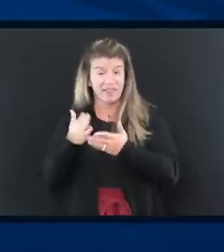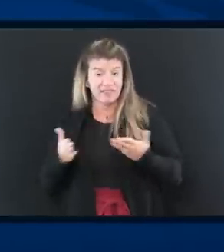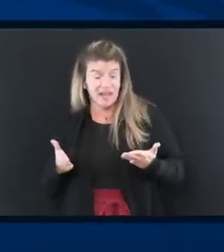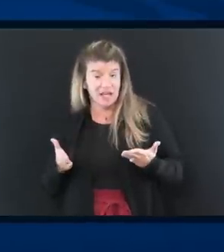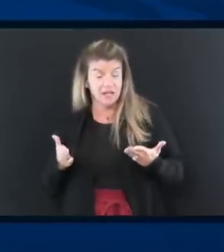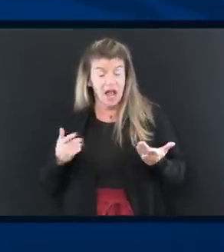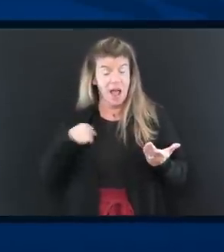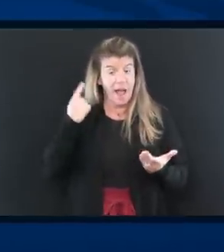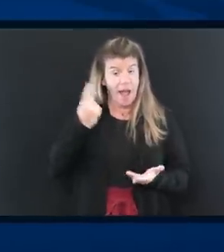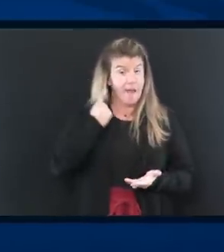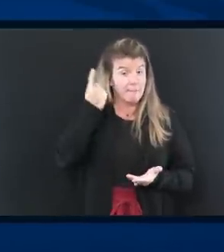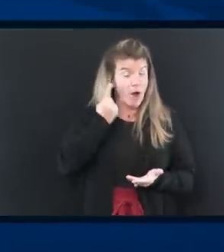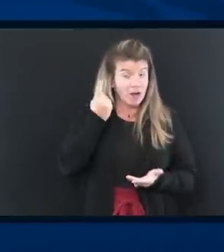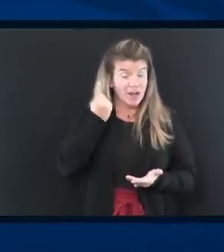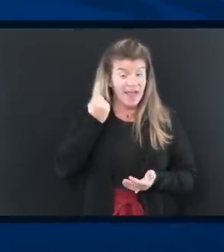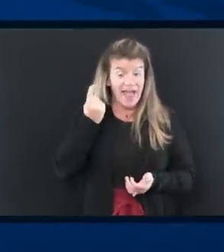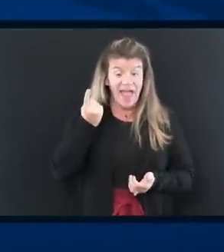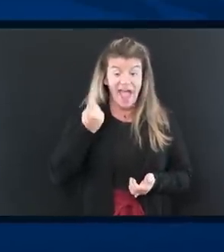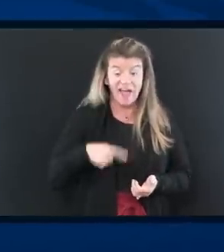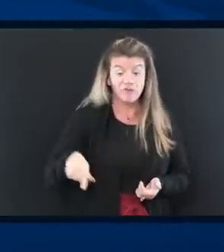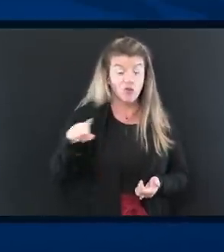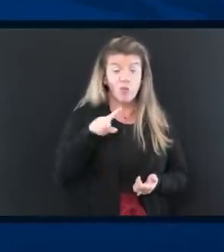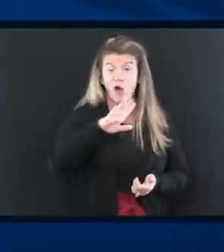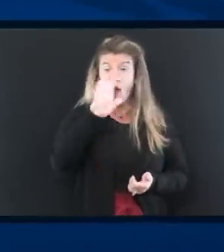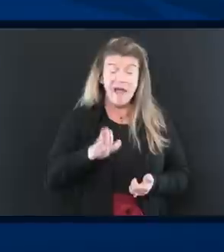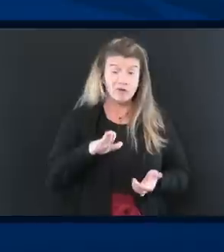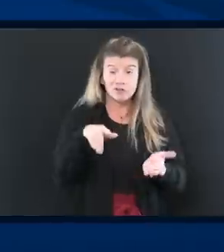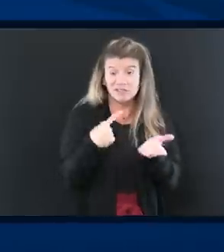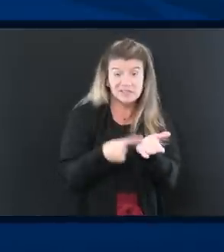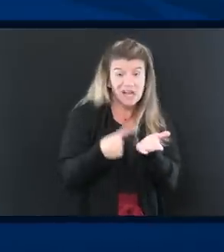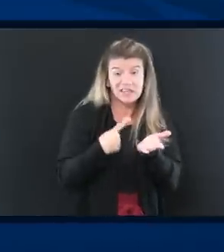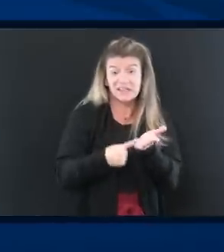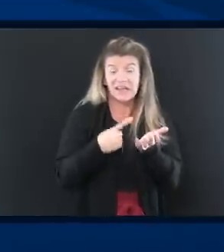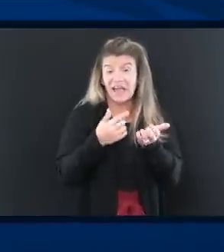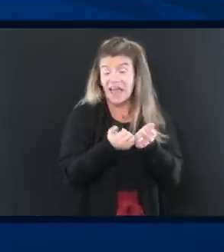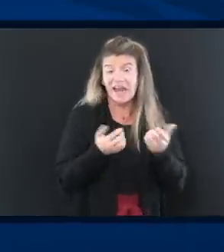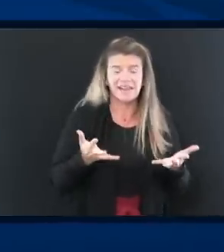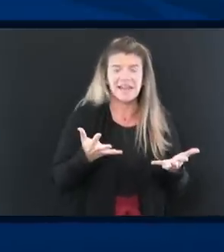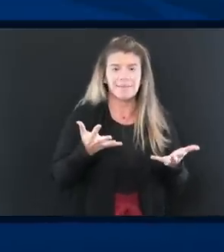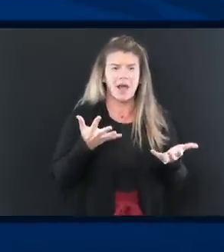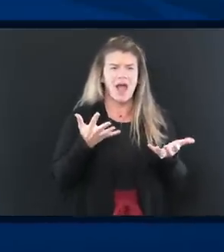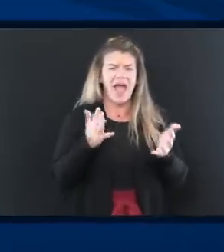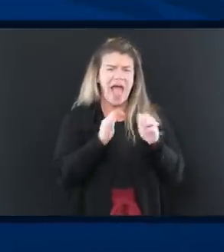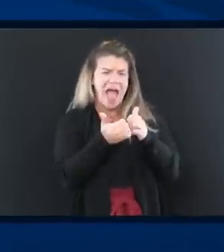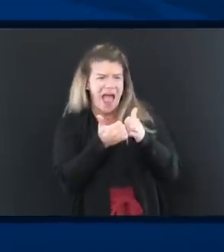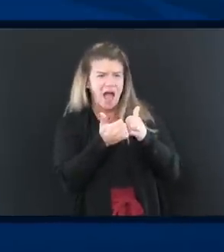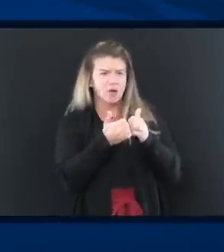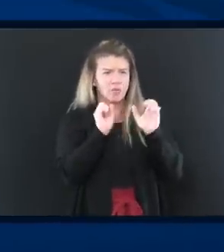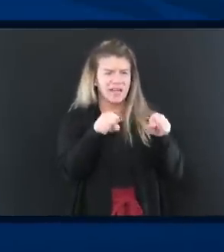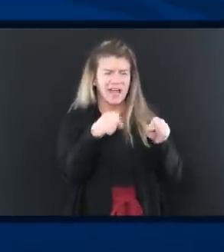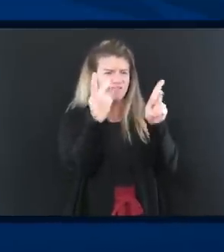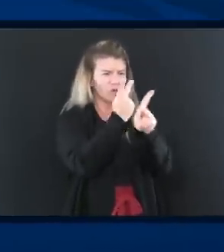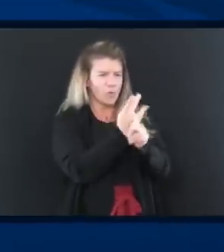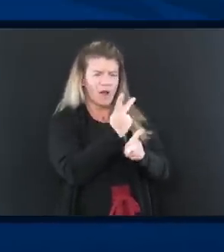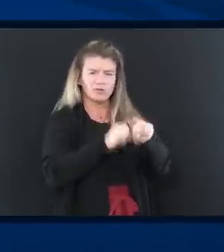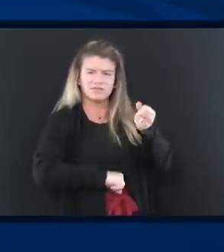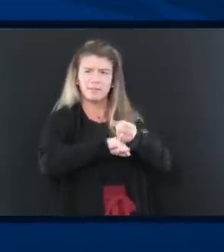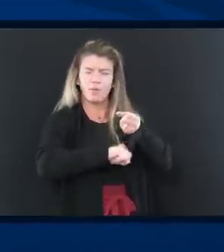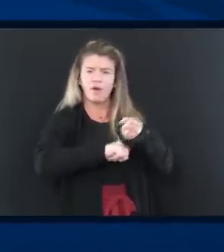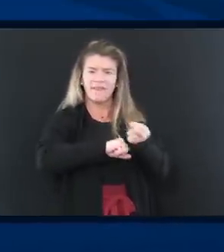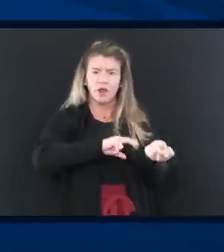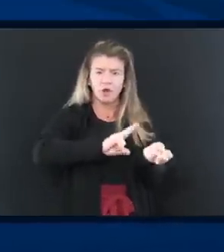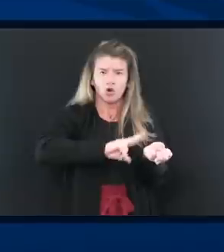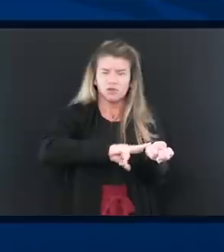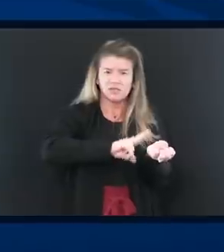I'm wondering, has there been any discussion at all about, about what could be done to, to support the nurses and, and